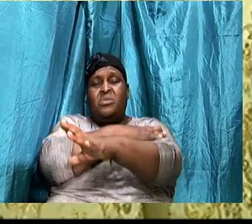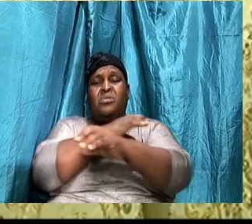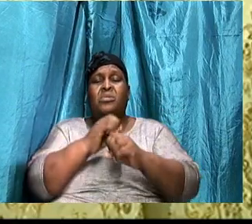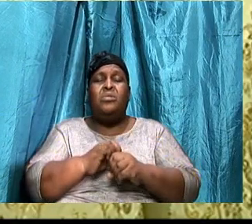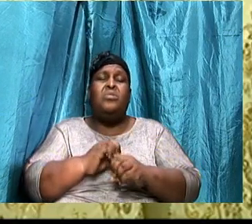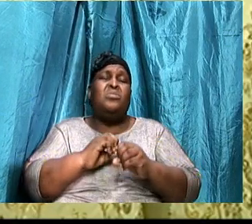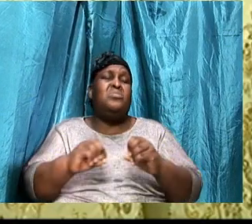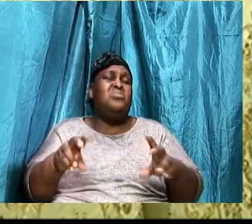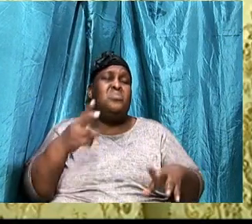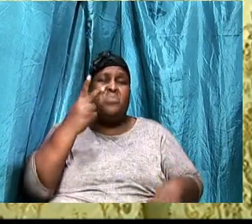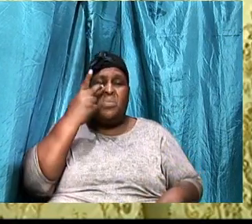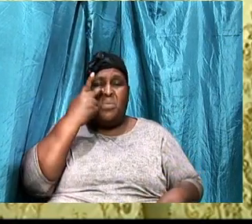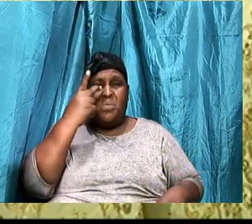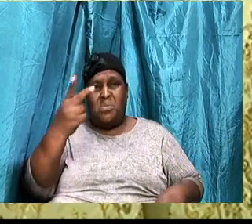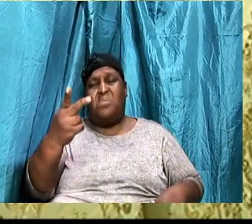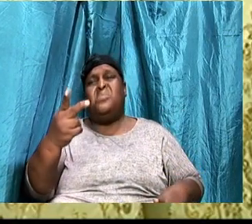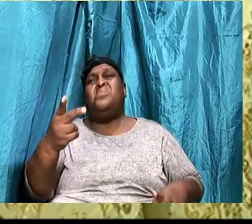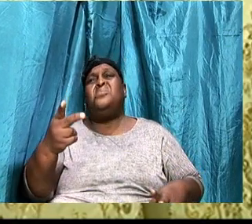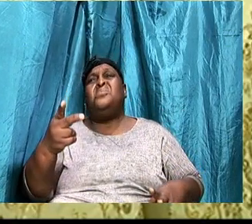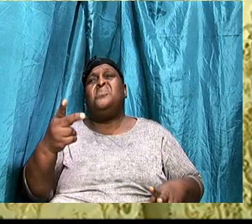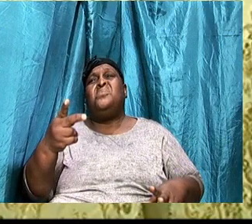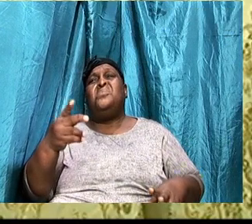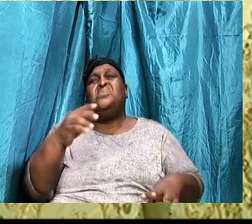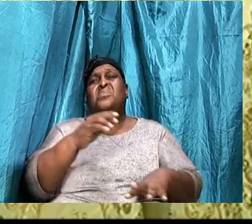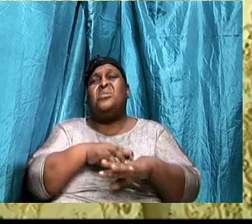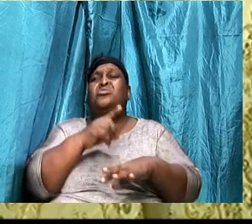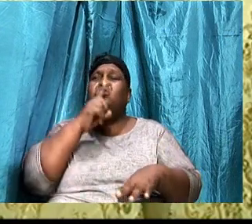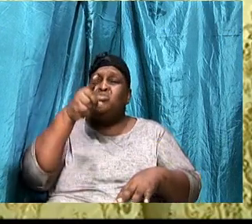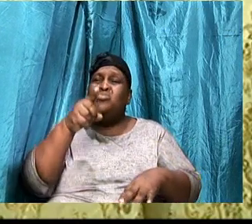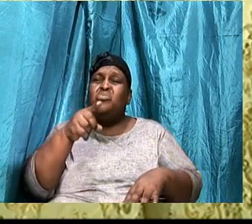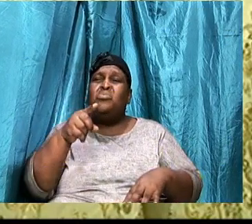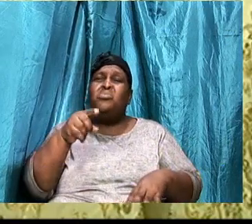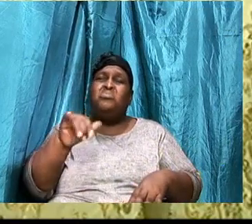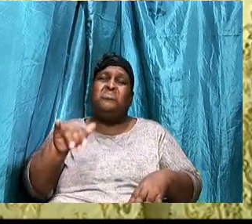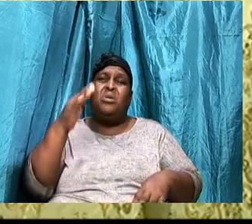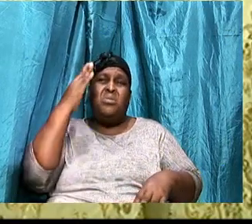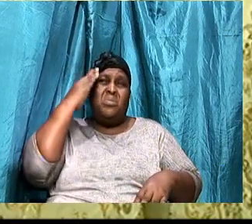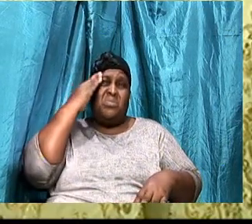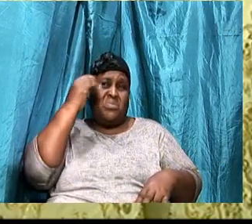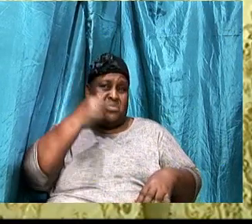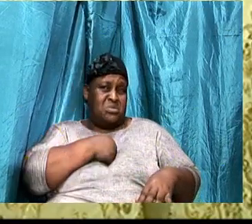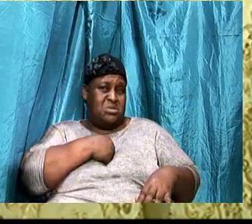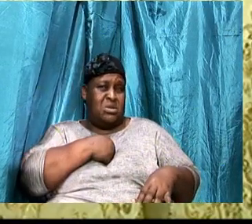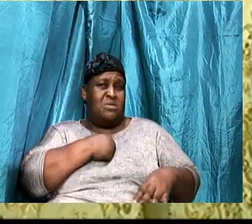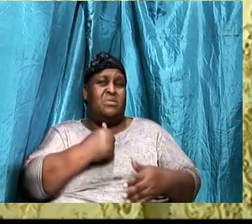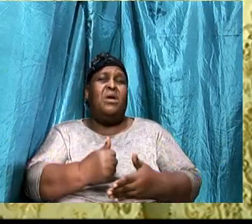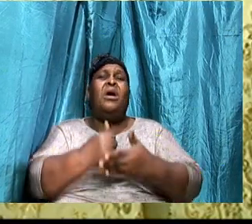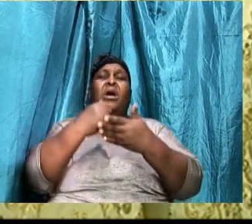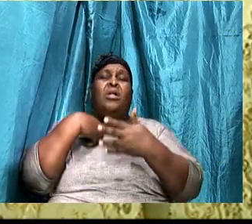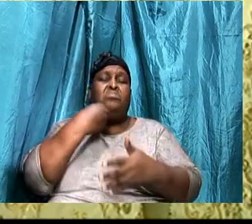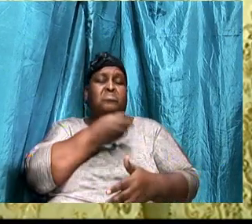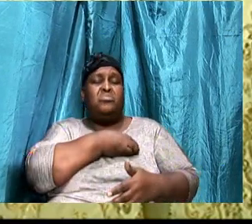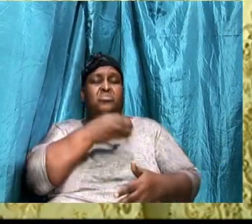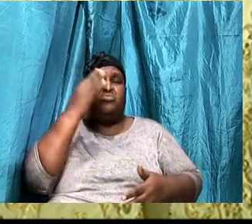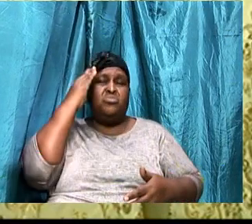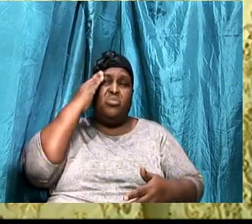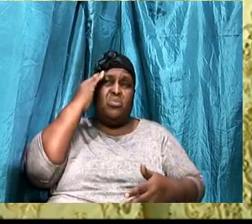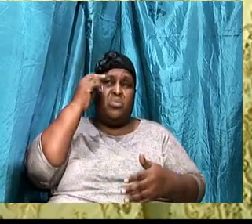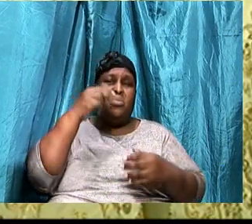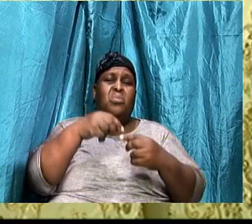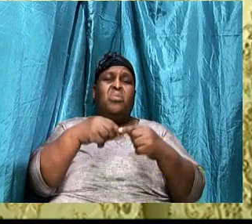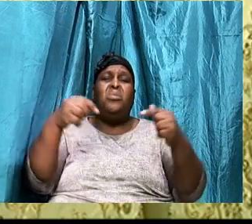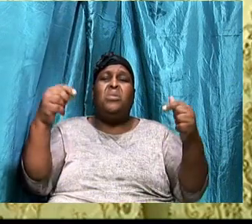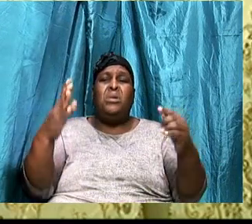at the fact that knowing ourselves will help us to know the enemy. It's important, and